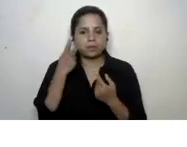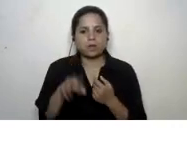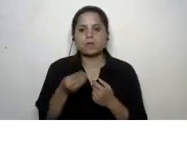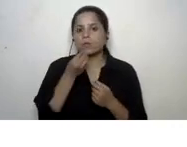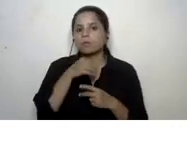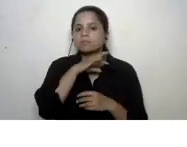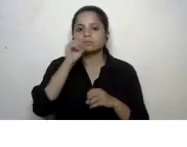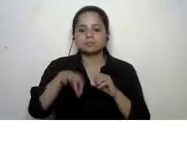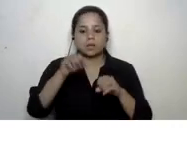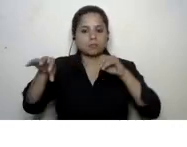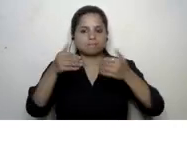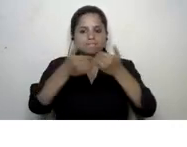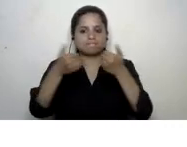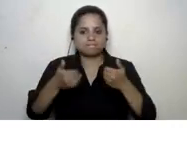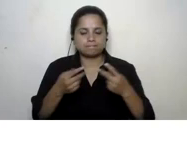scraps